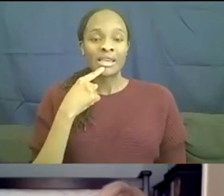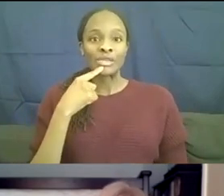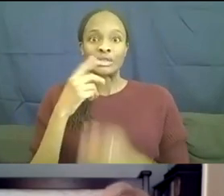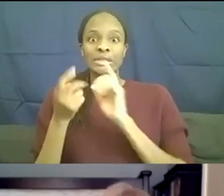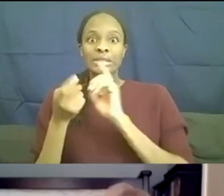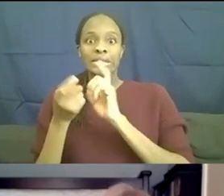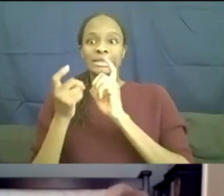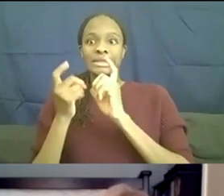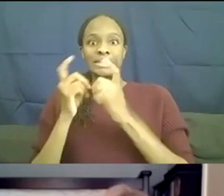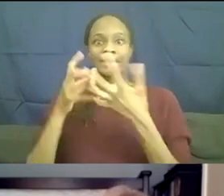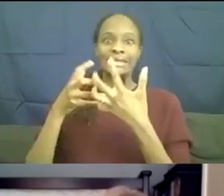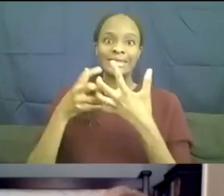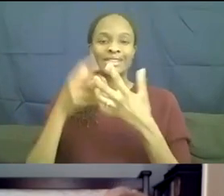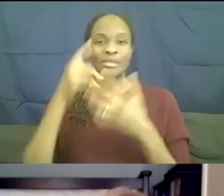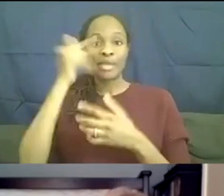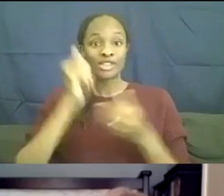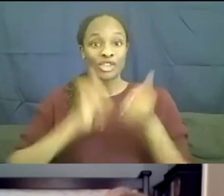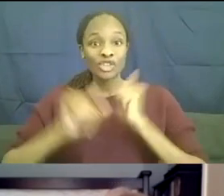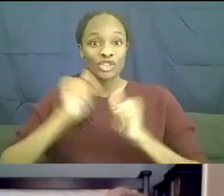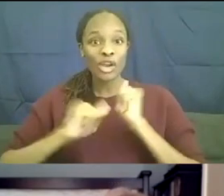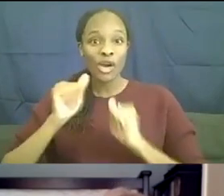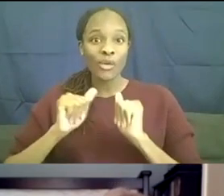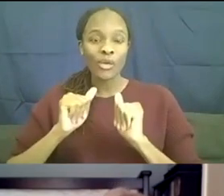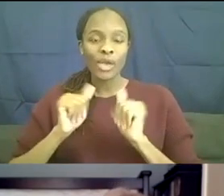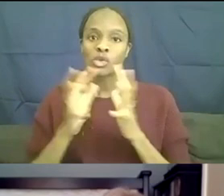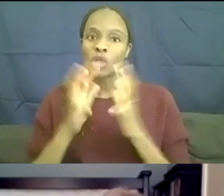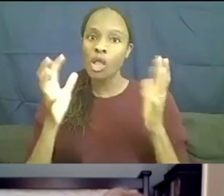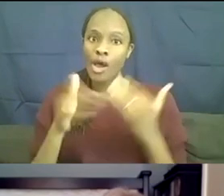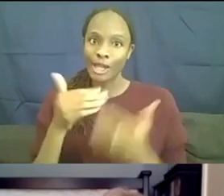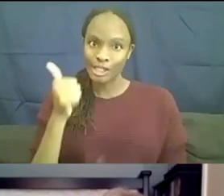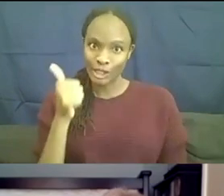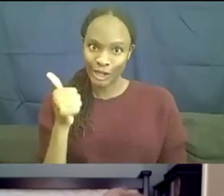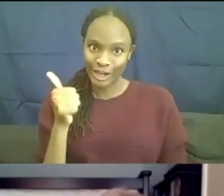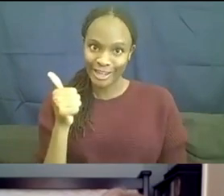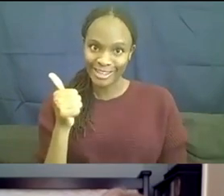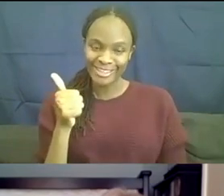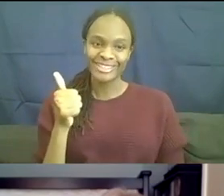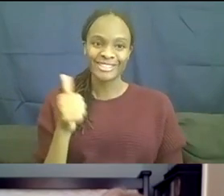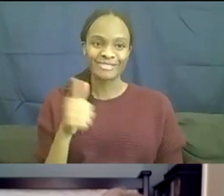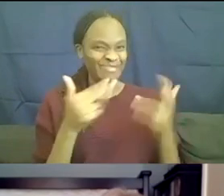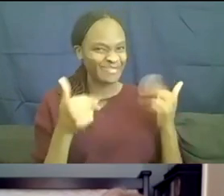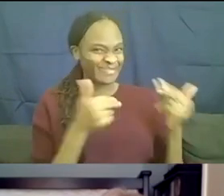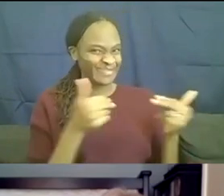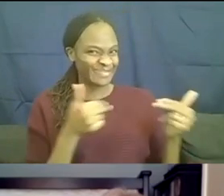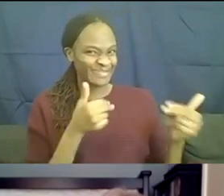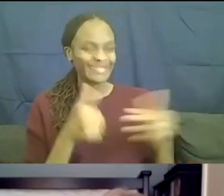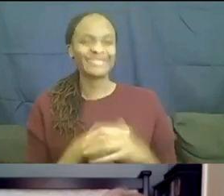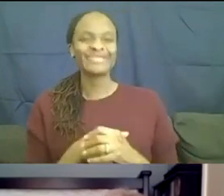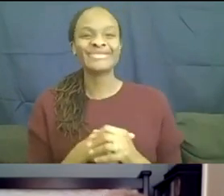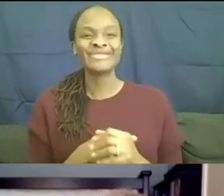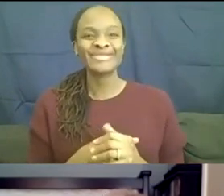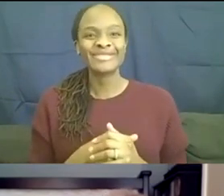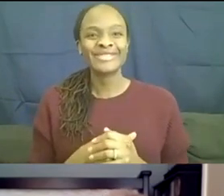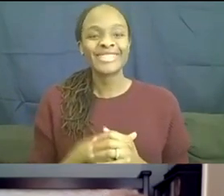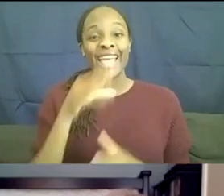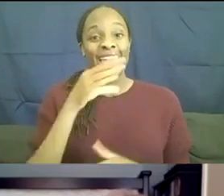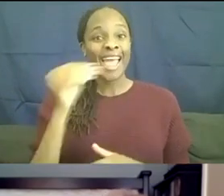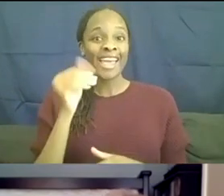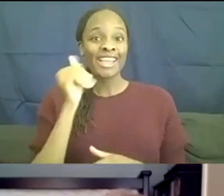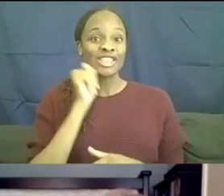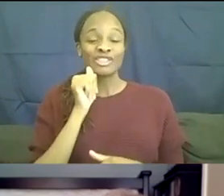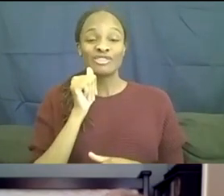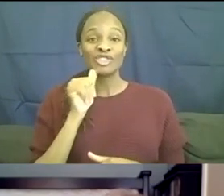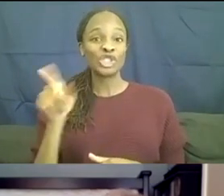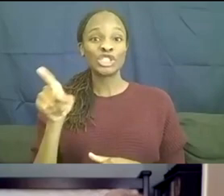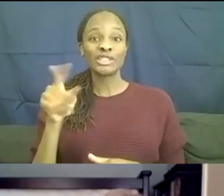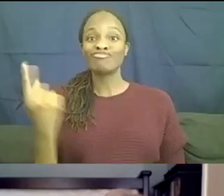it was because of the show, it was so much easier. And, um, and she's been on her own